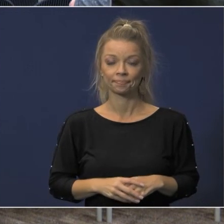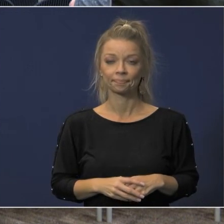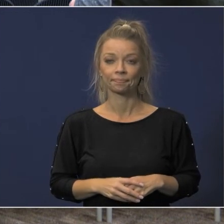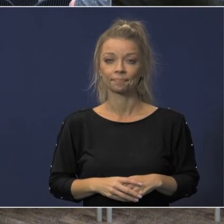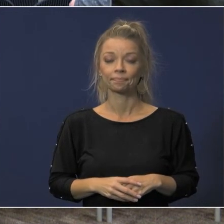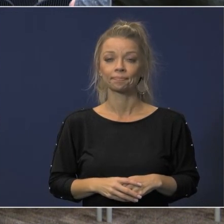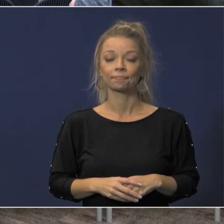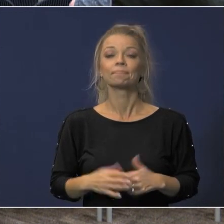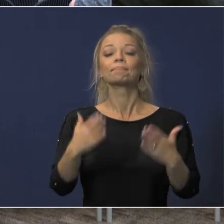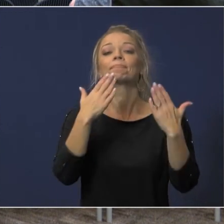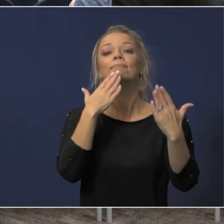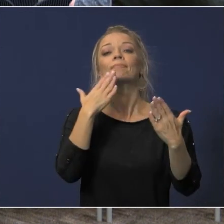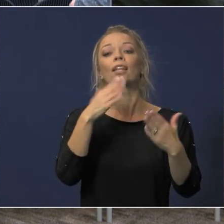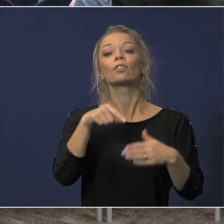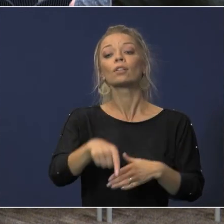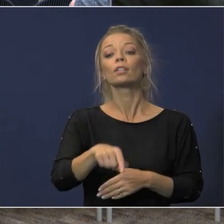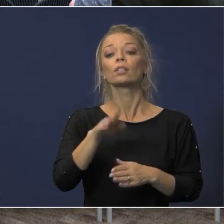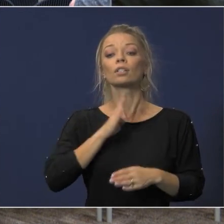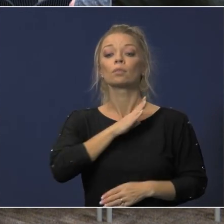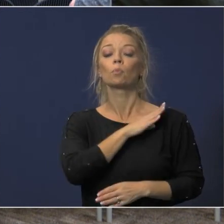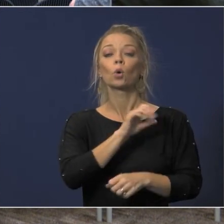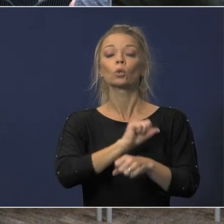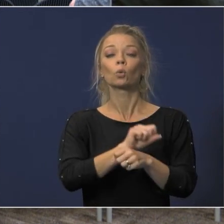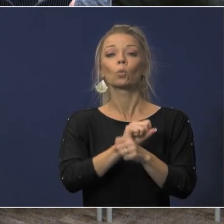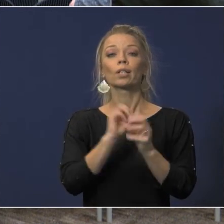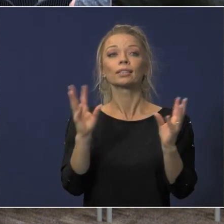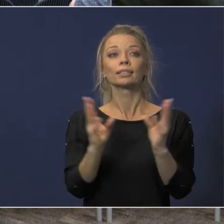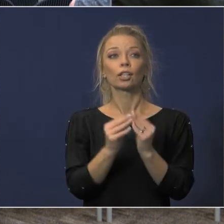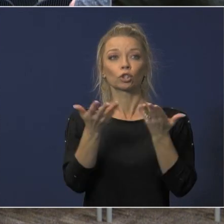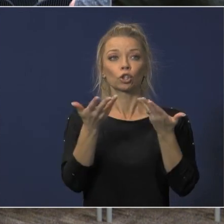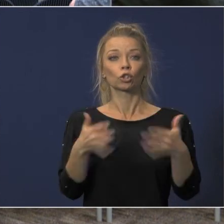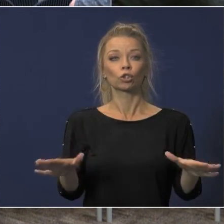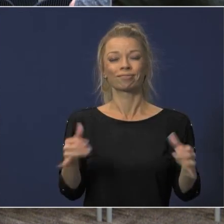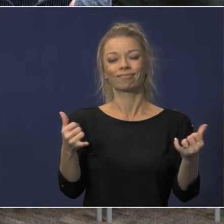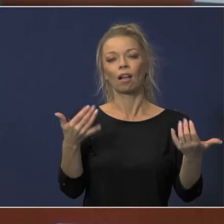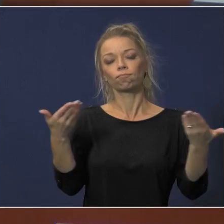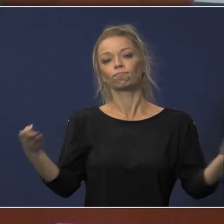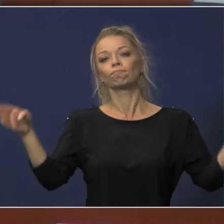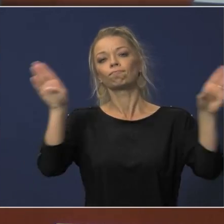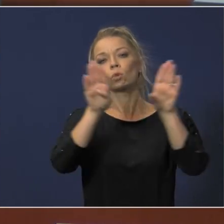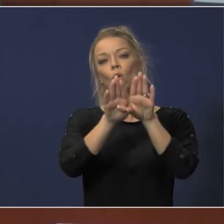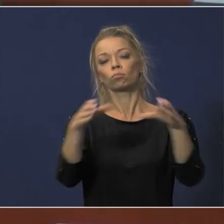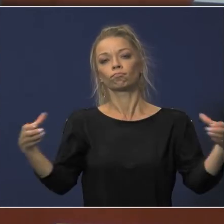thank you this board work session is adjourned and we will now go into closed session